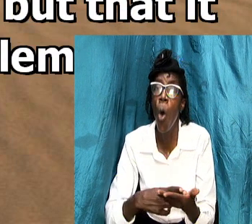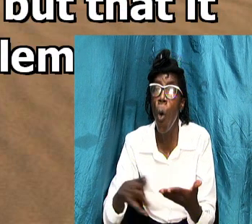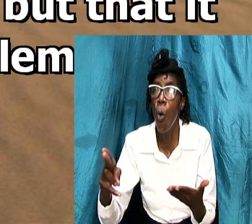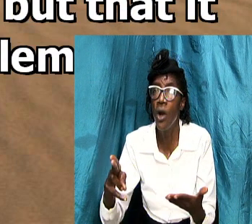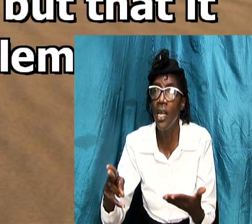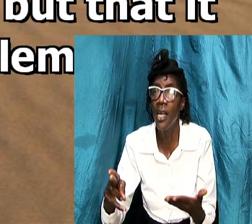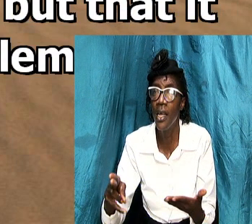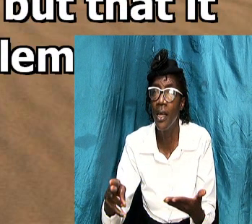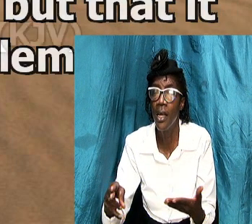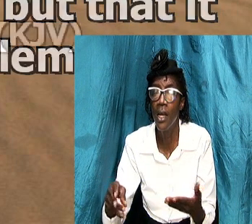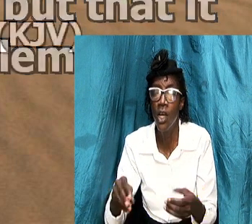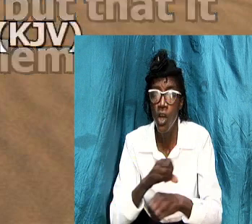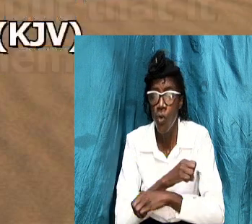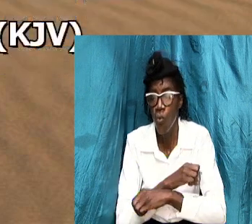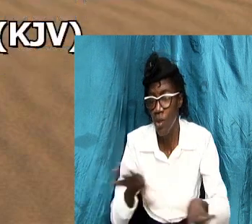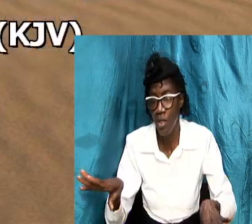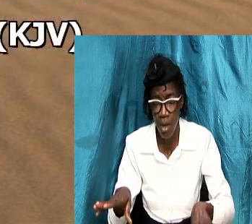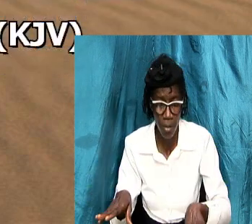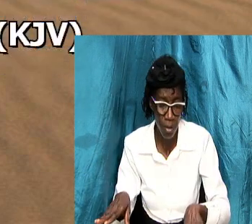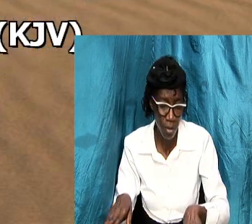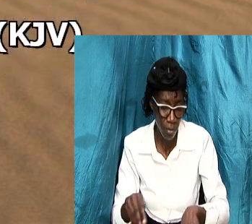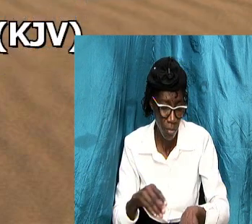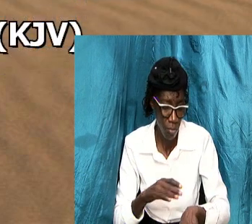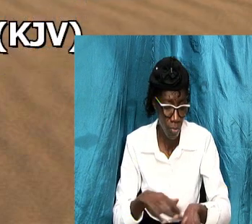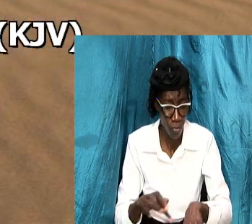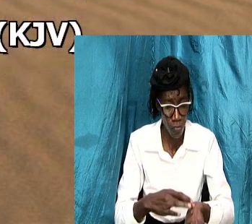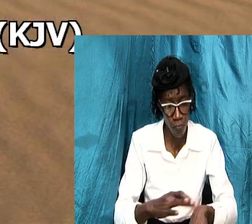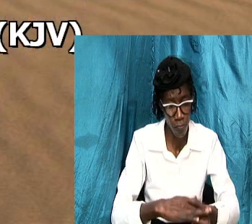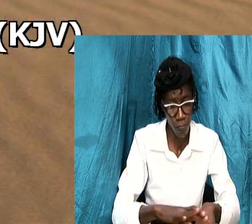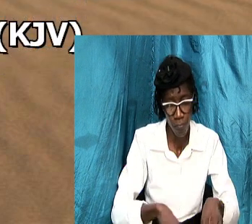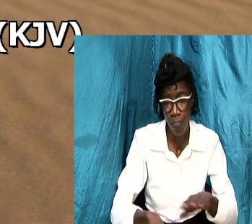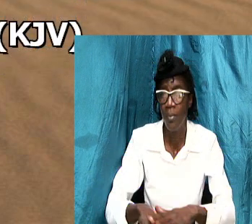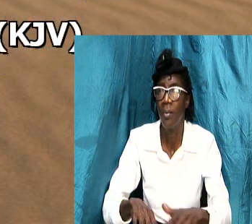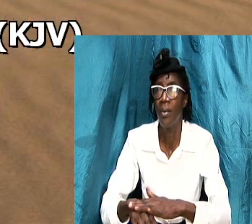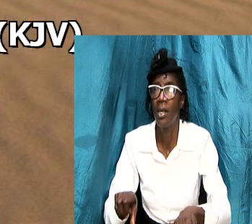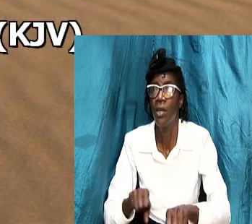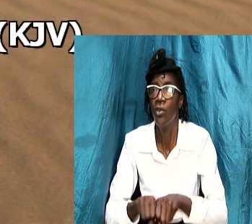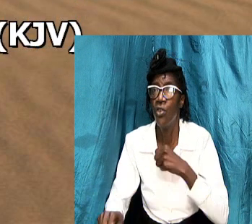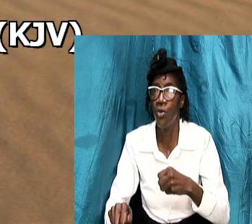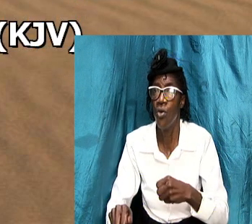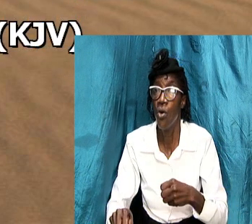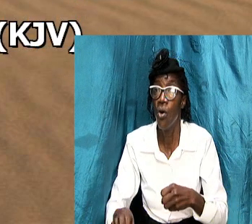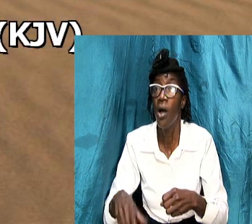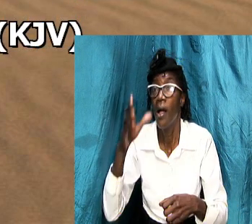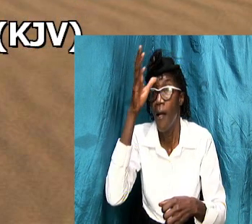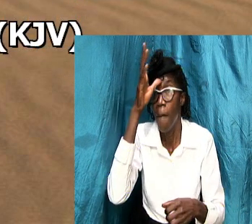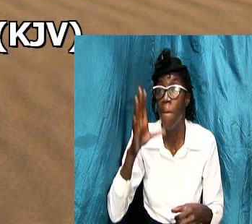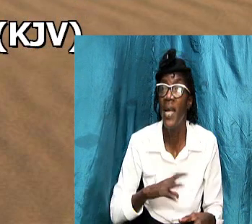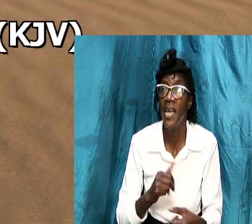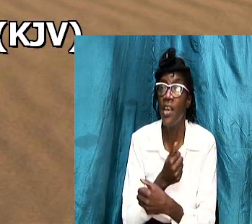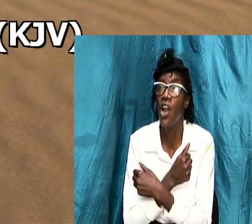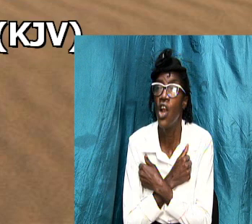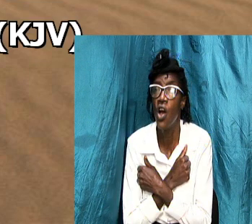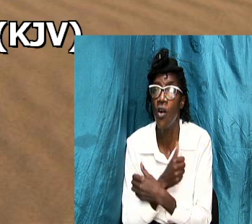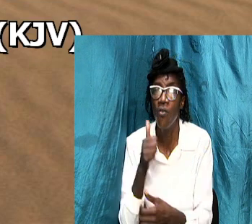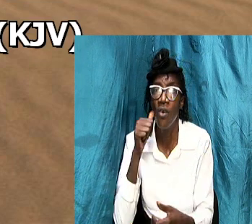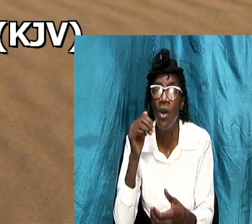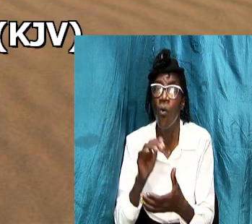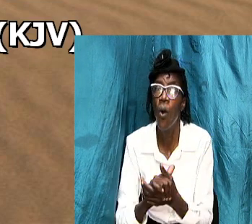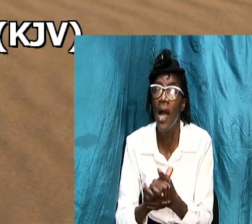and without blemish so are men to love their wives as their